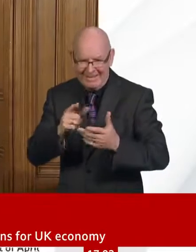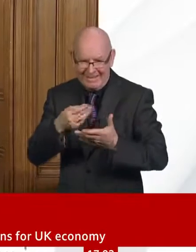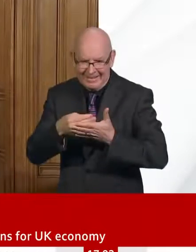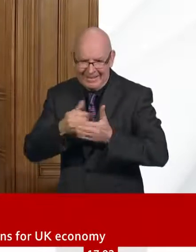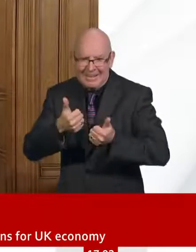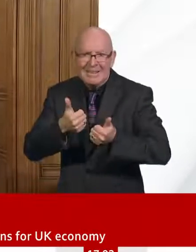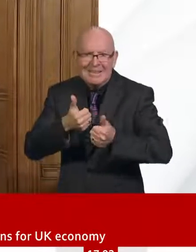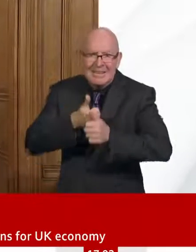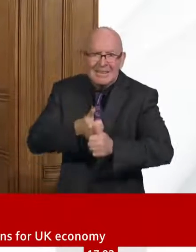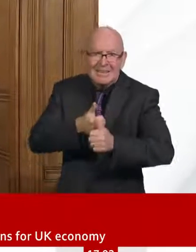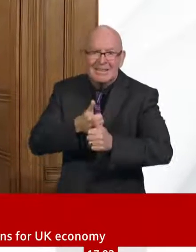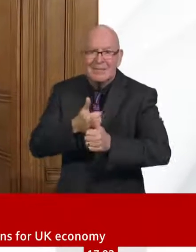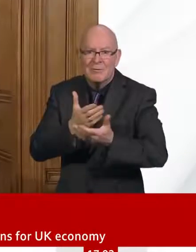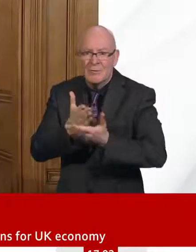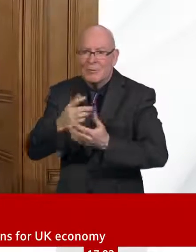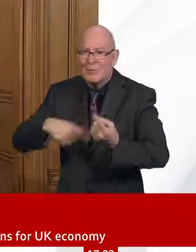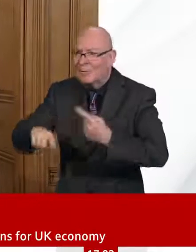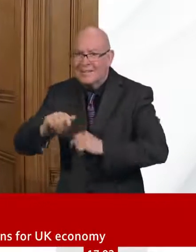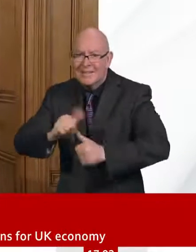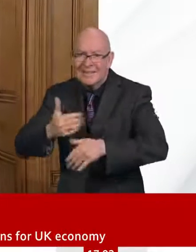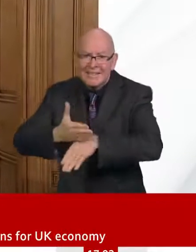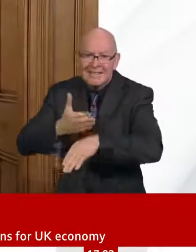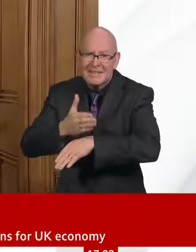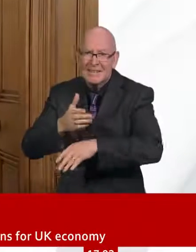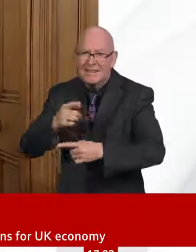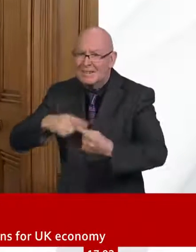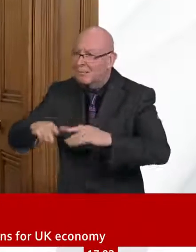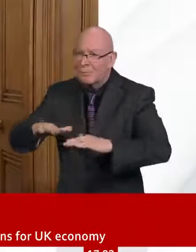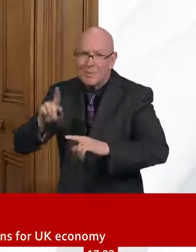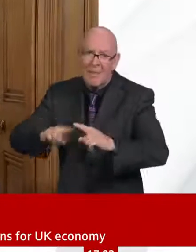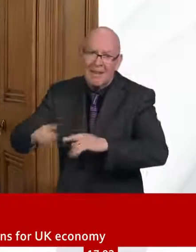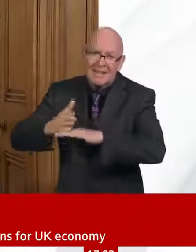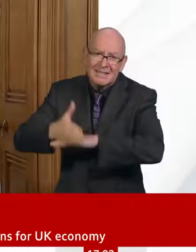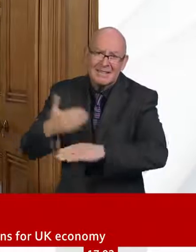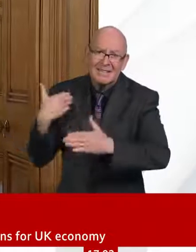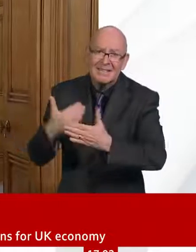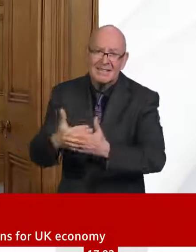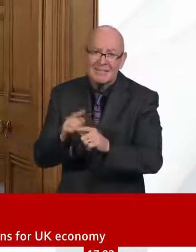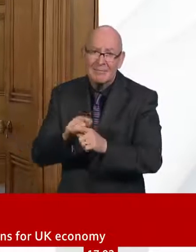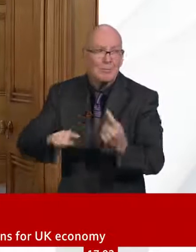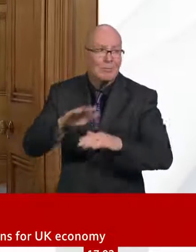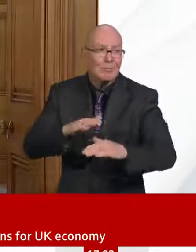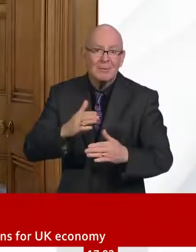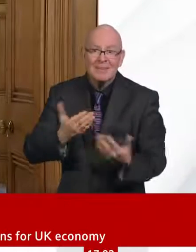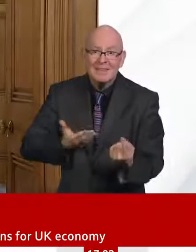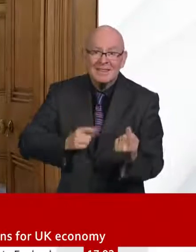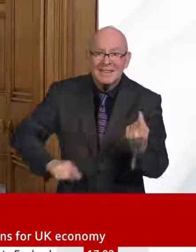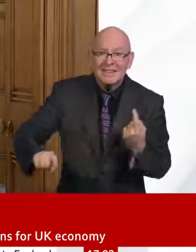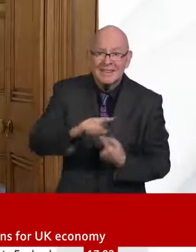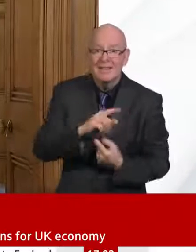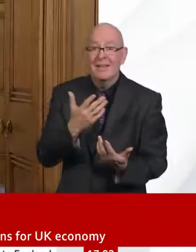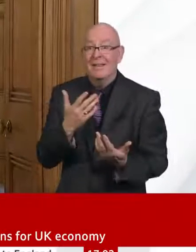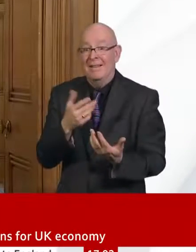expect them to be temporary, where they bounce back in growth. The second point I want to make